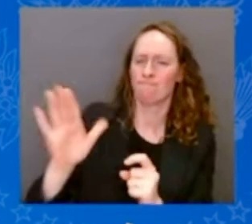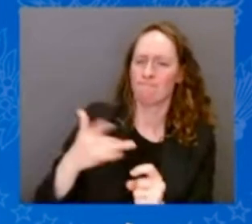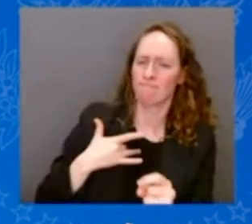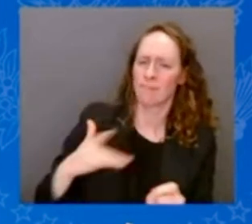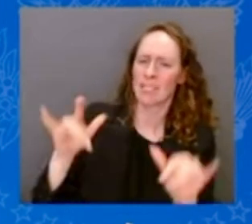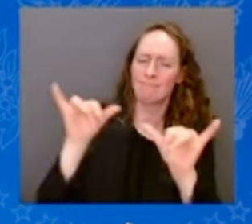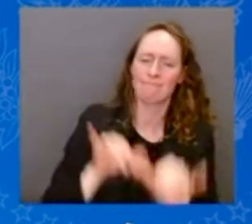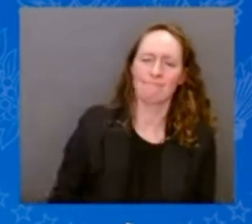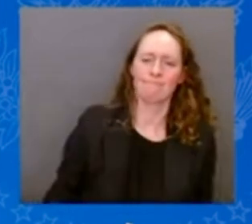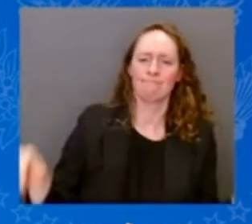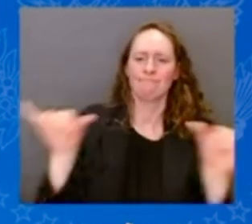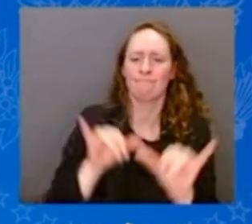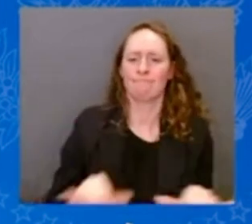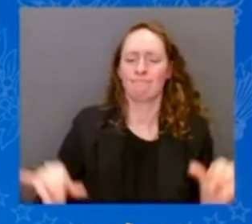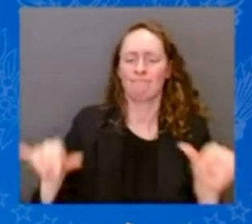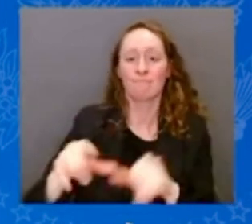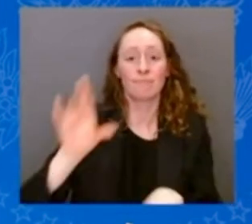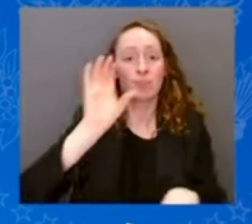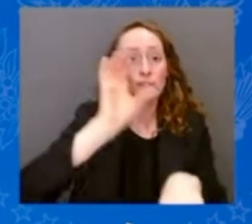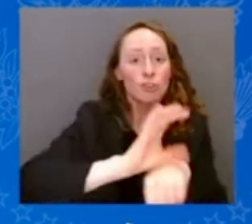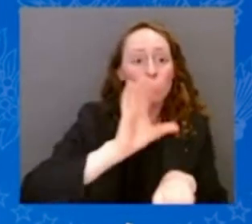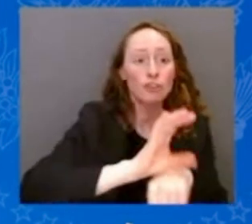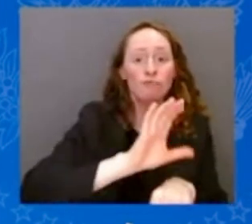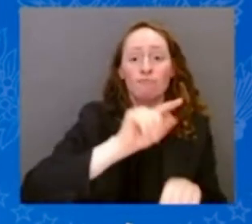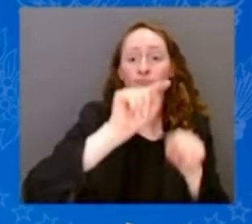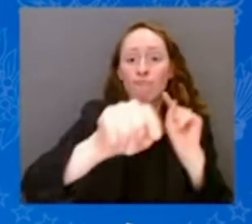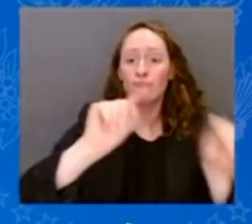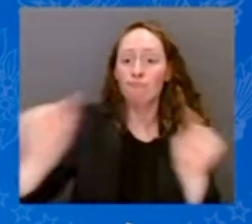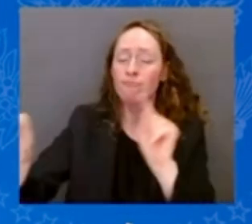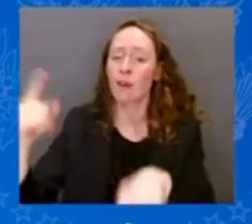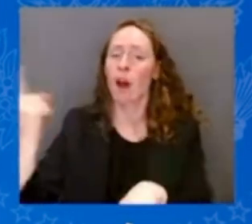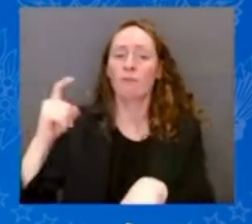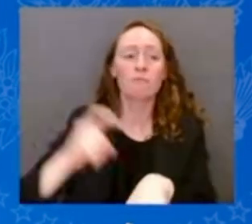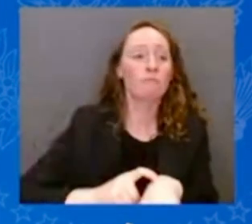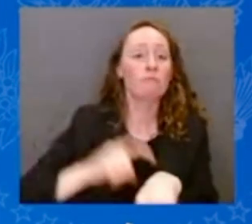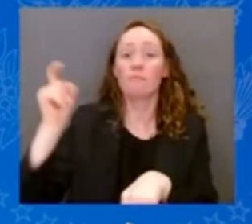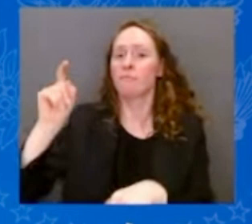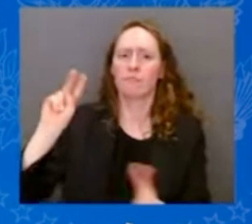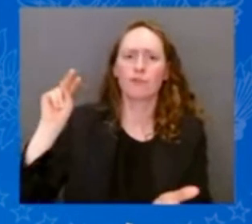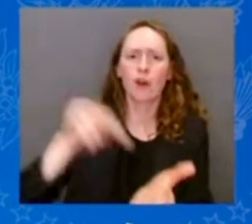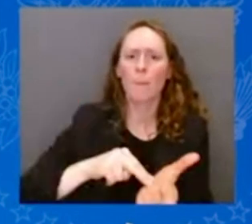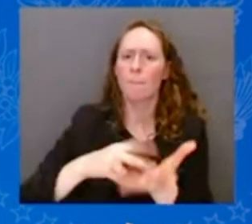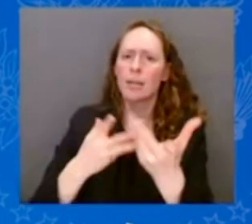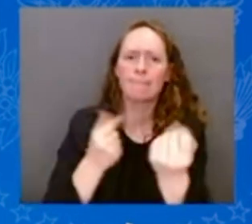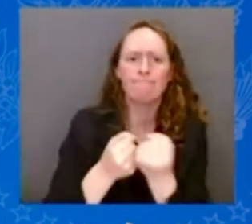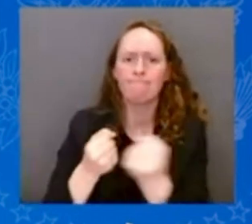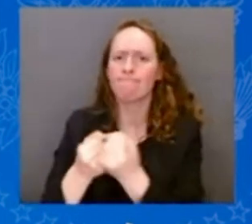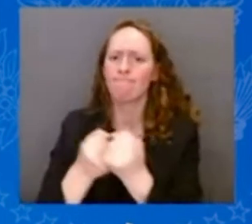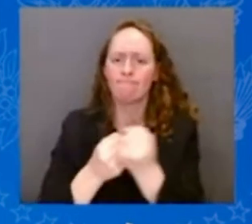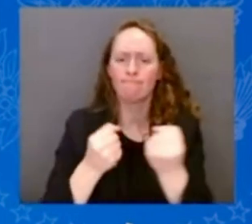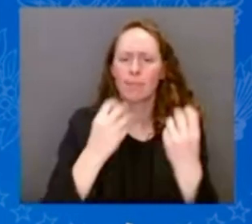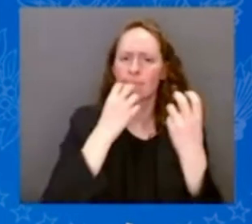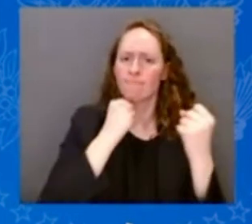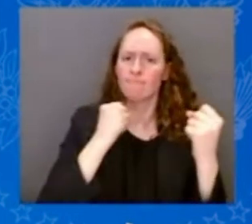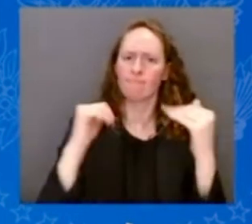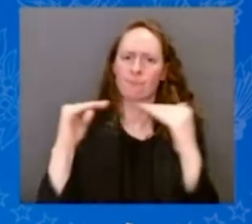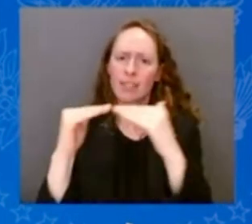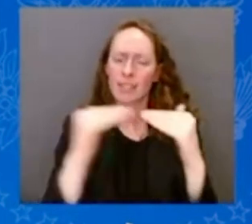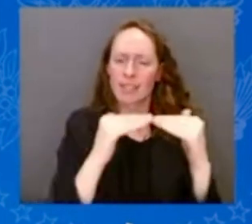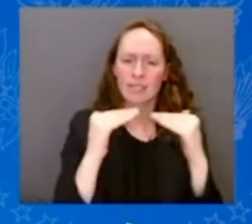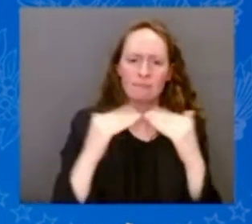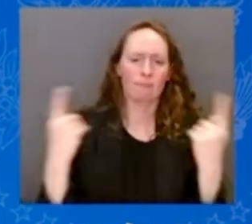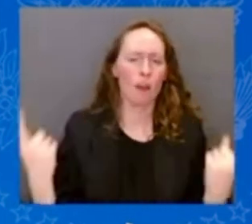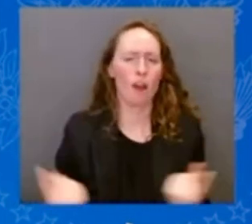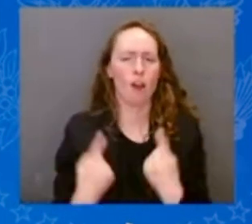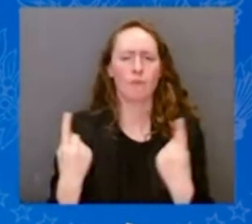always stood up for social justice and civil rights. I've seen it in the leaders across the Greek American community have always led with heart and with hope.